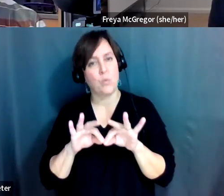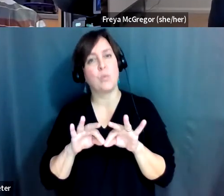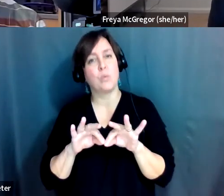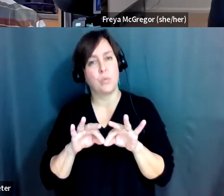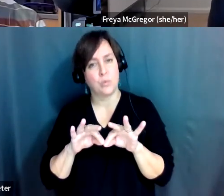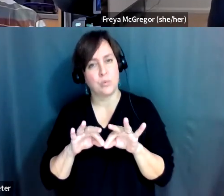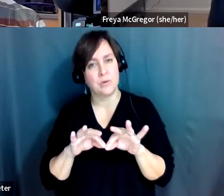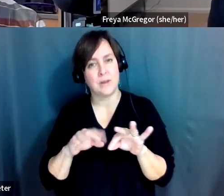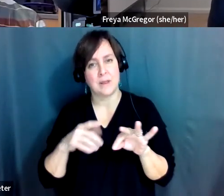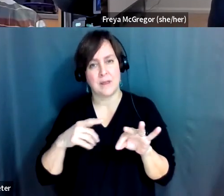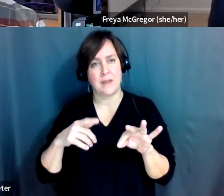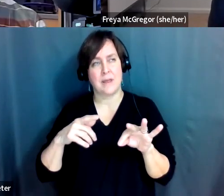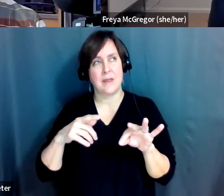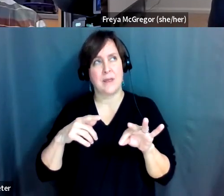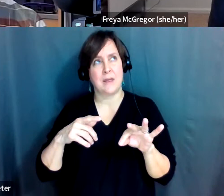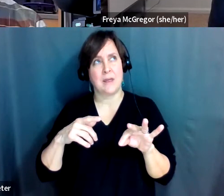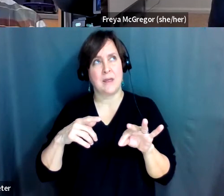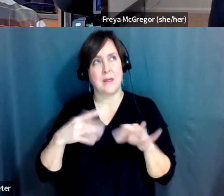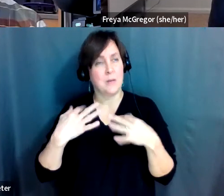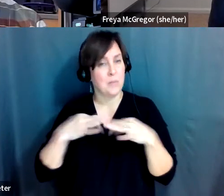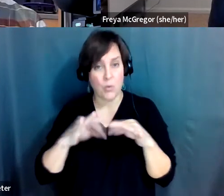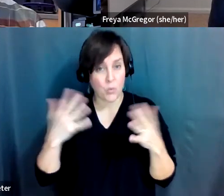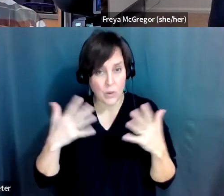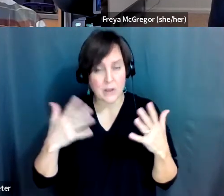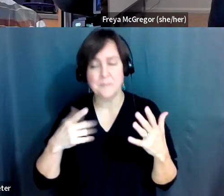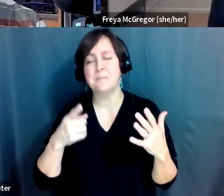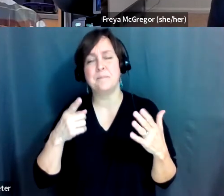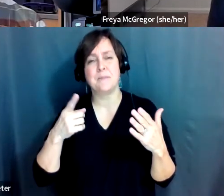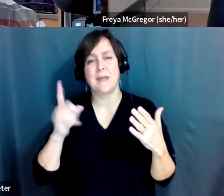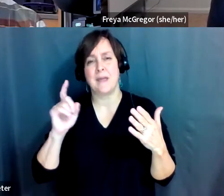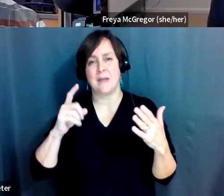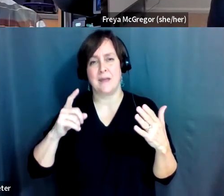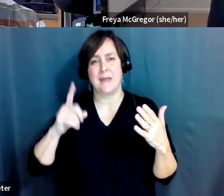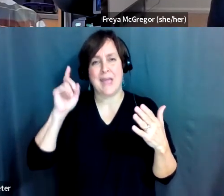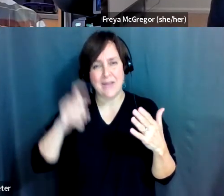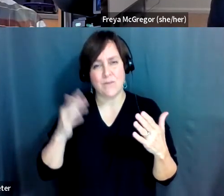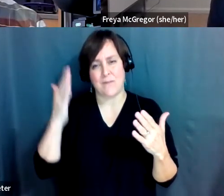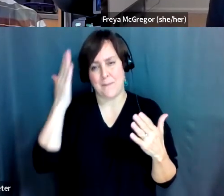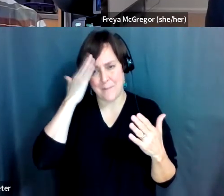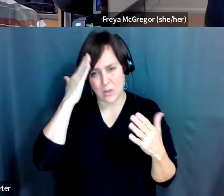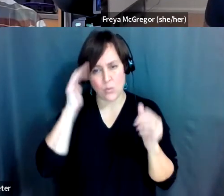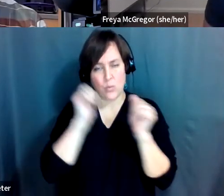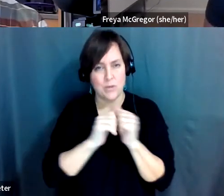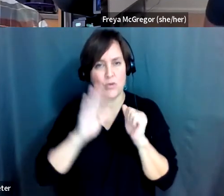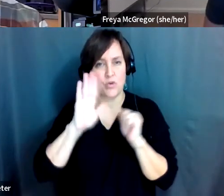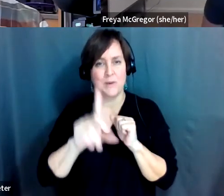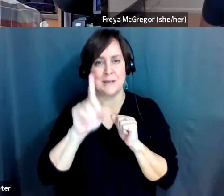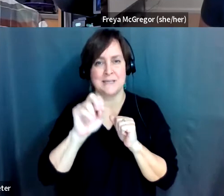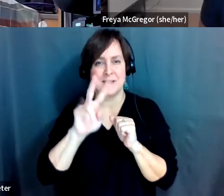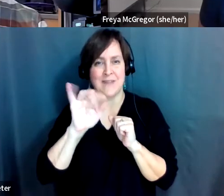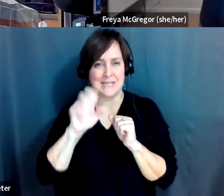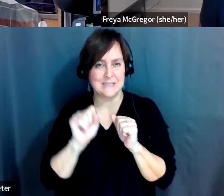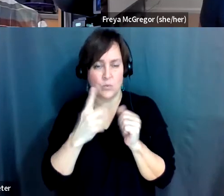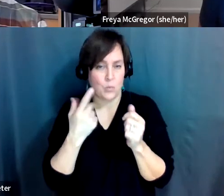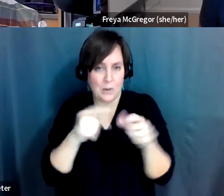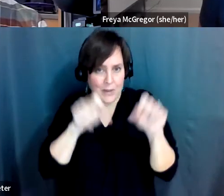what, how you, how your device, you know, what your device is capable of